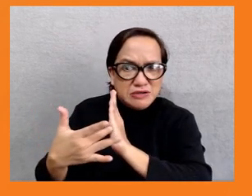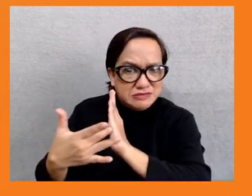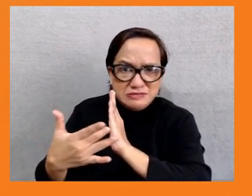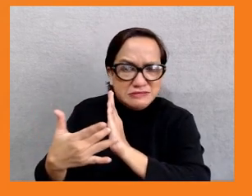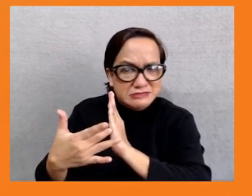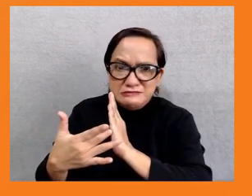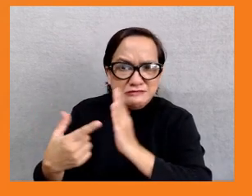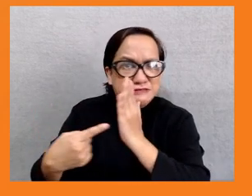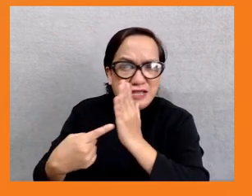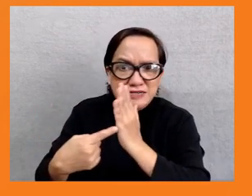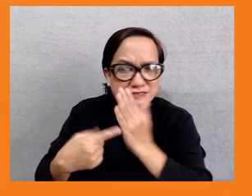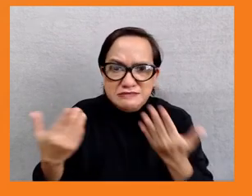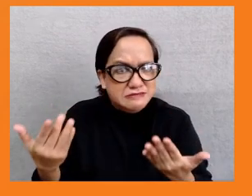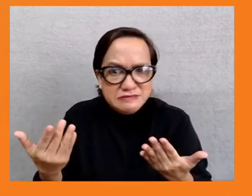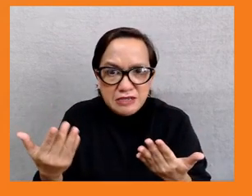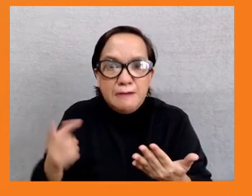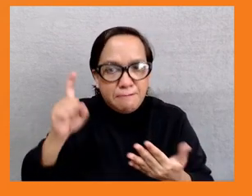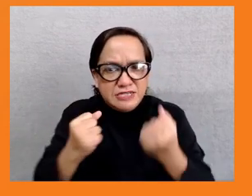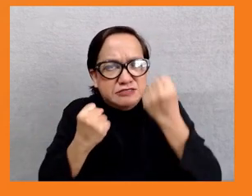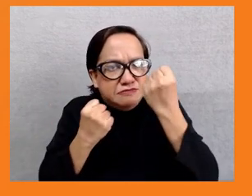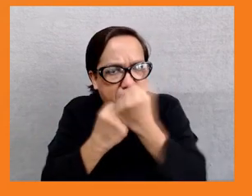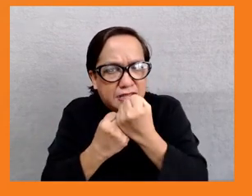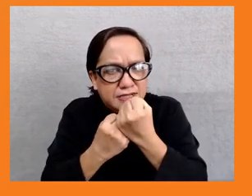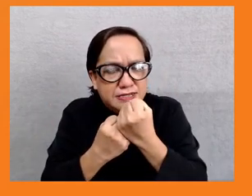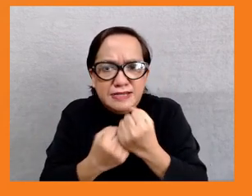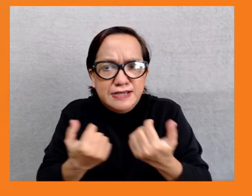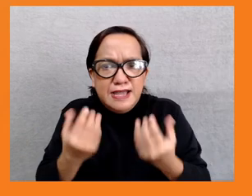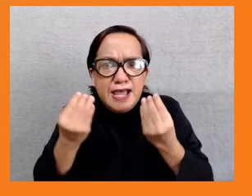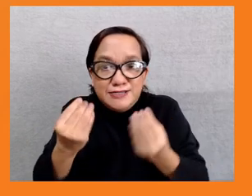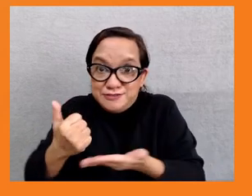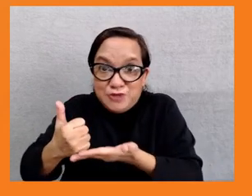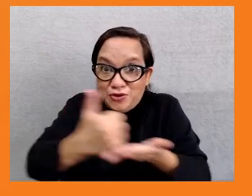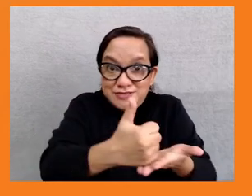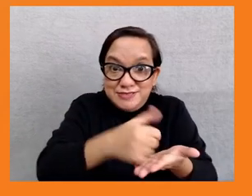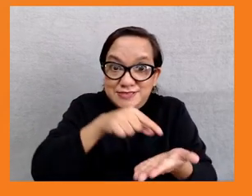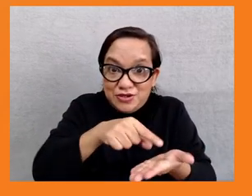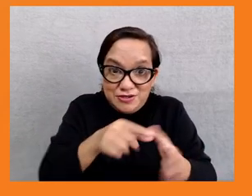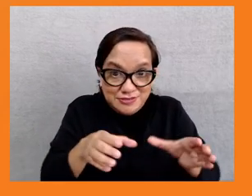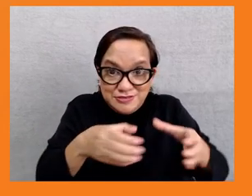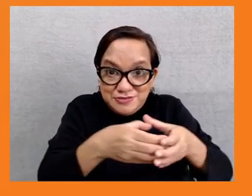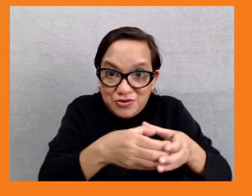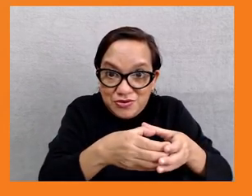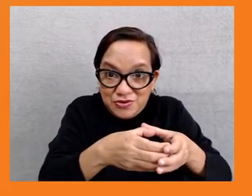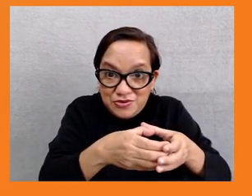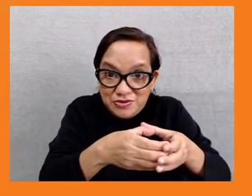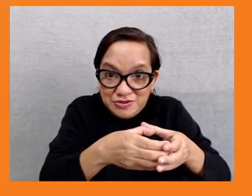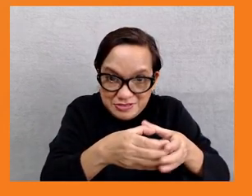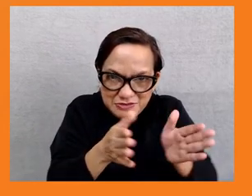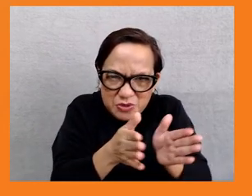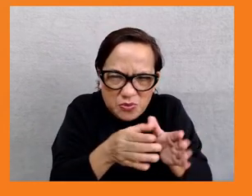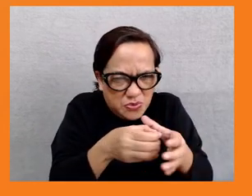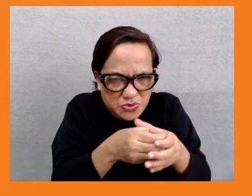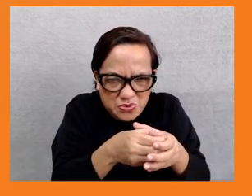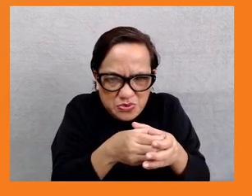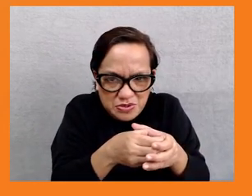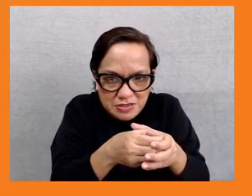Small firms can benefit more from ICT than large firms because it helps them overcome large fixed costs that large firms don't have,